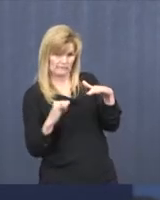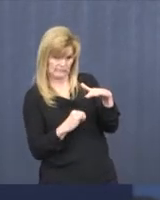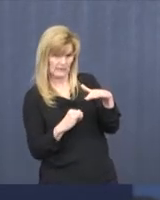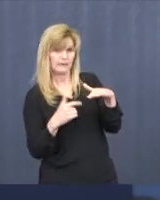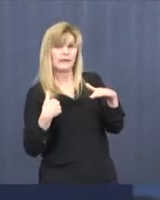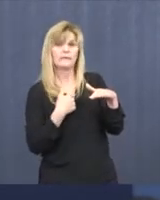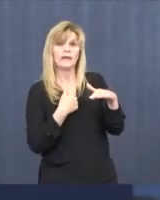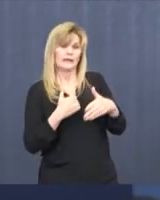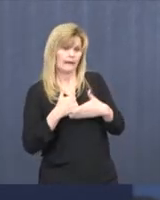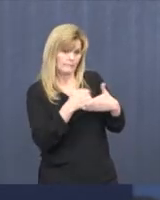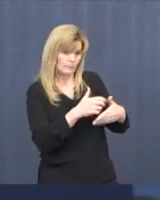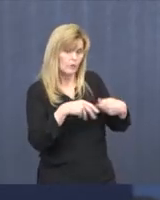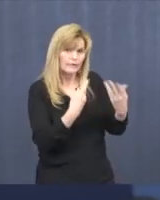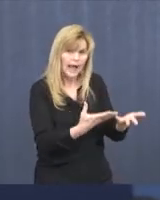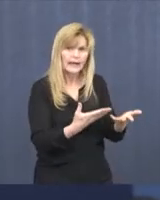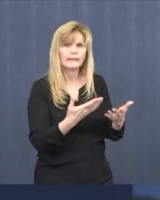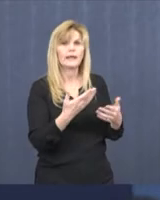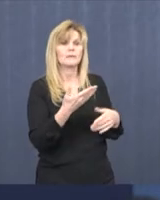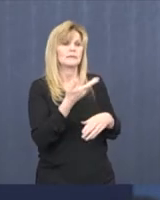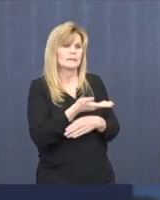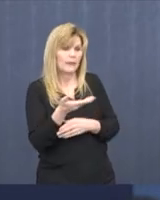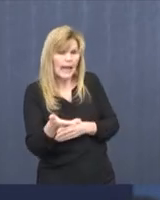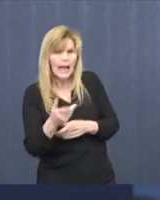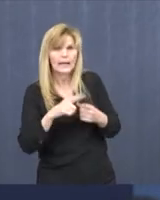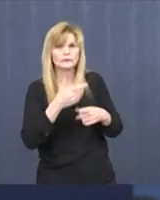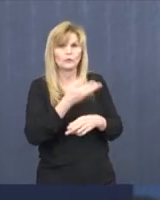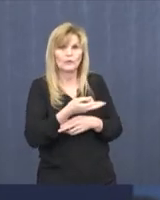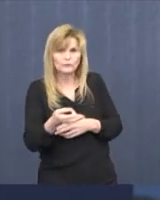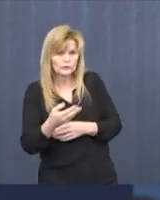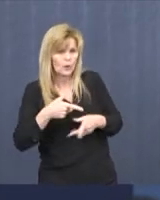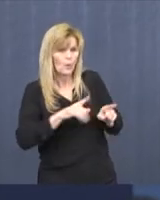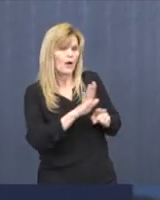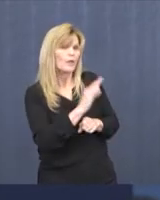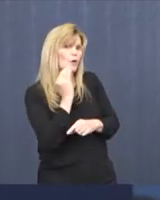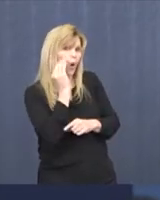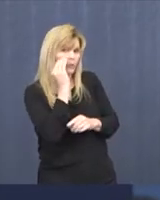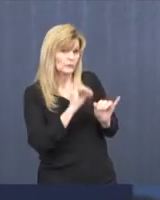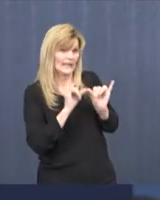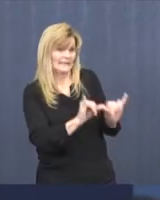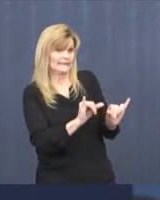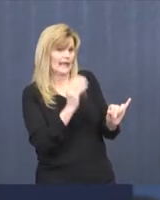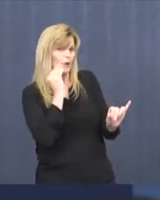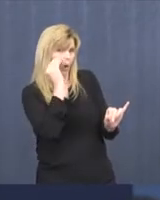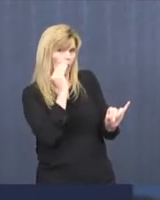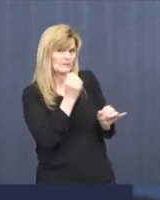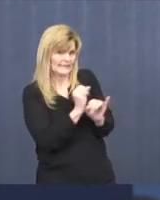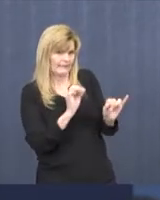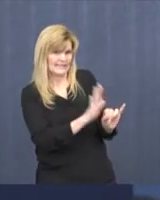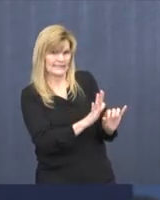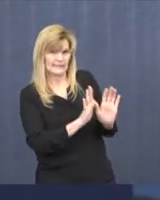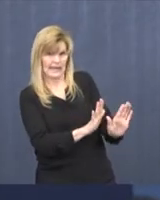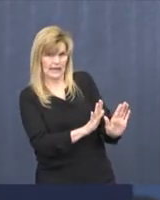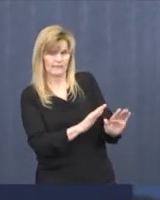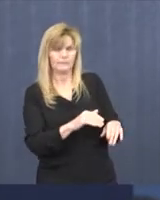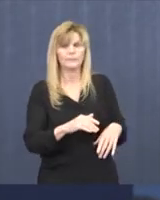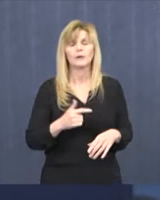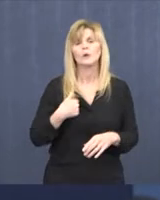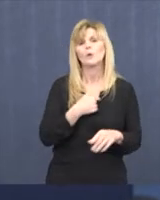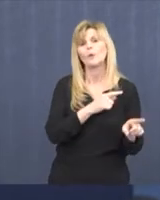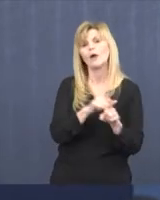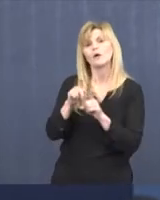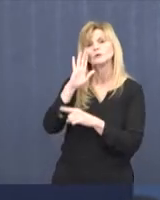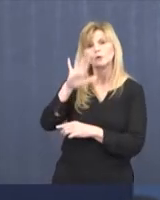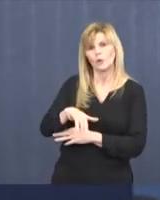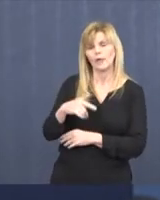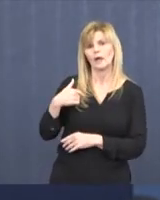obtaining any supplies or resources when they are home so they can remain safe in their home. We also know that